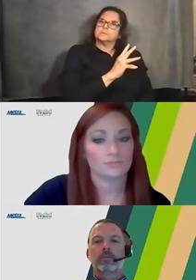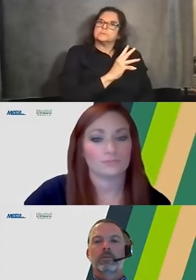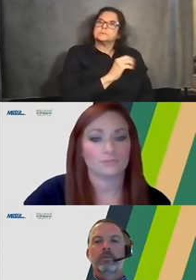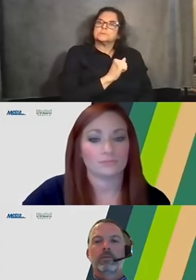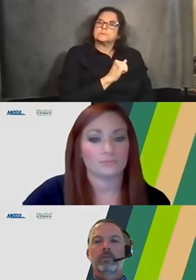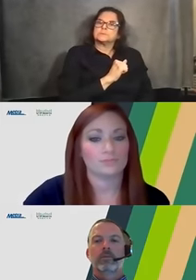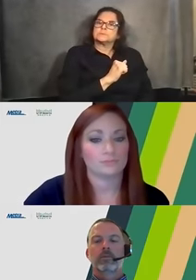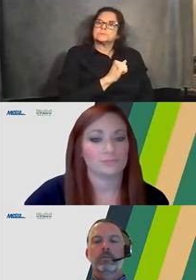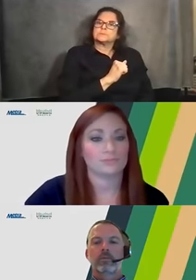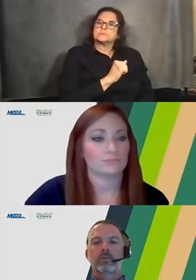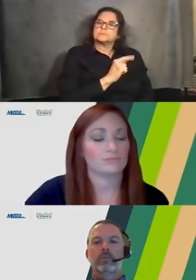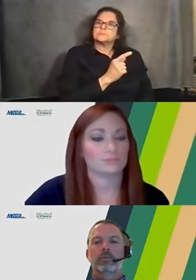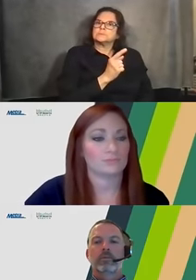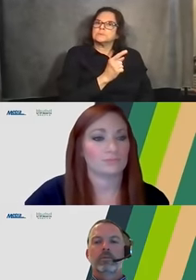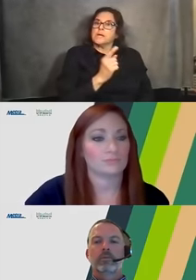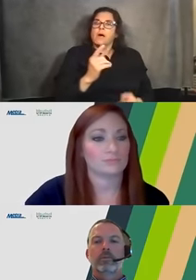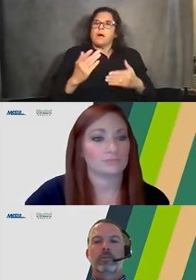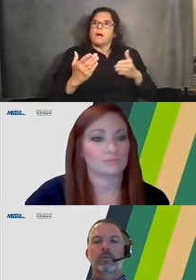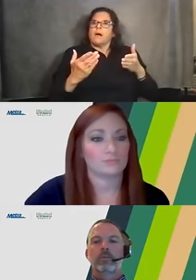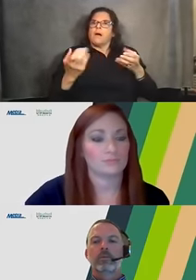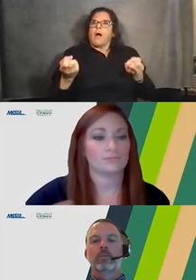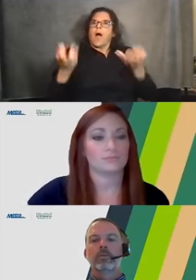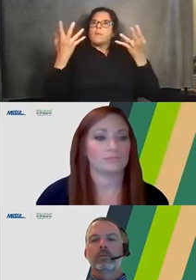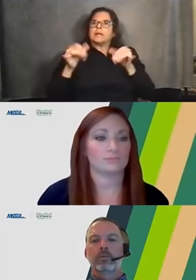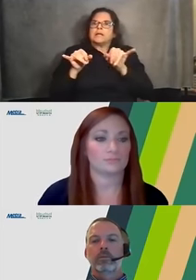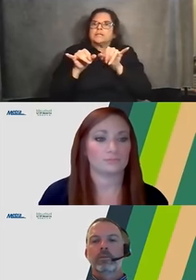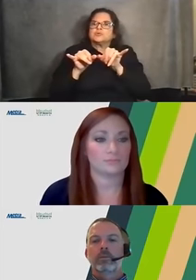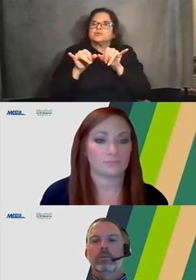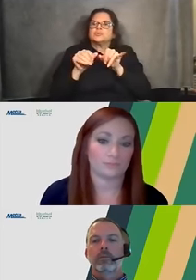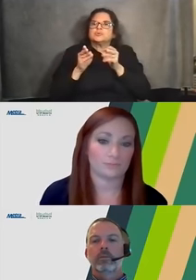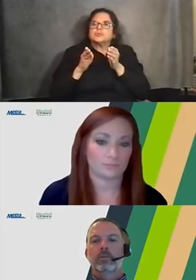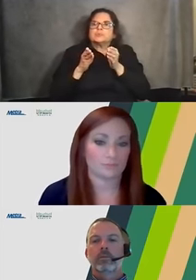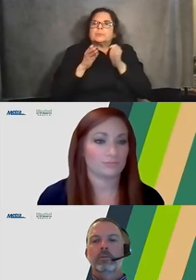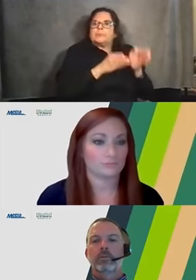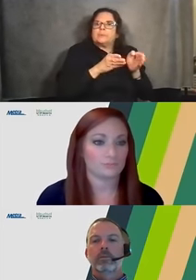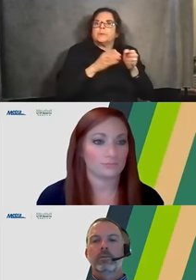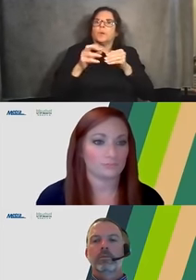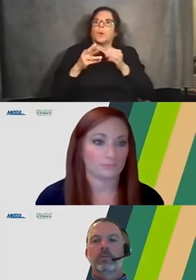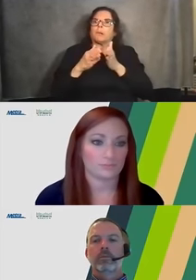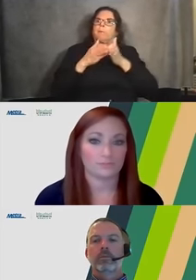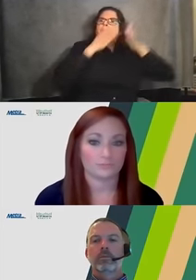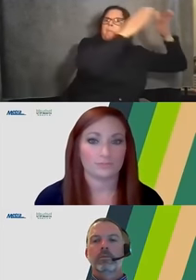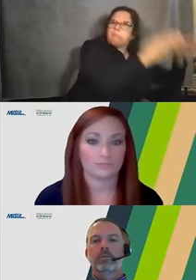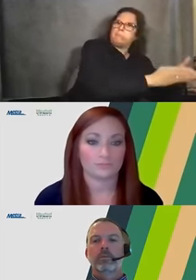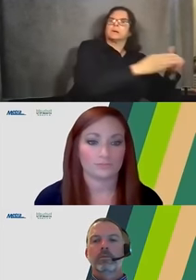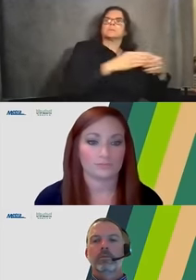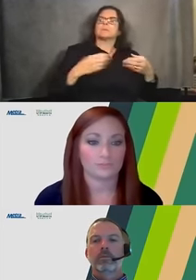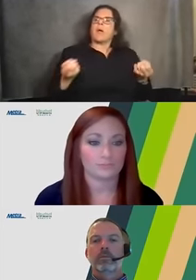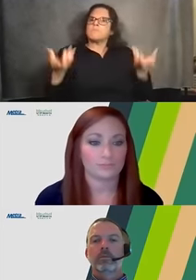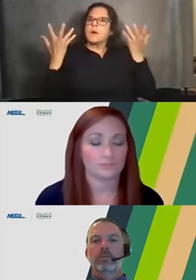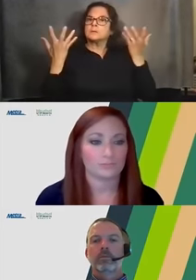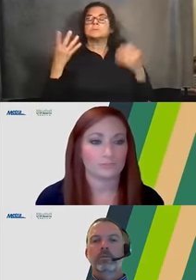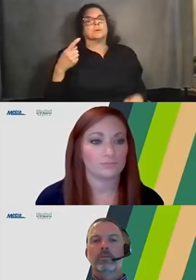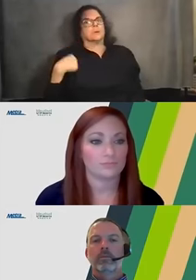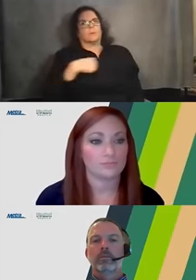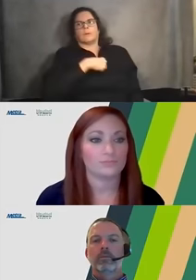the two tracks of service during the construction period. And so that's, that's something that's currently being reviewed. Um, and we're looking at a, you know, a